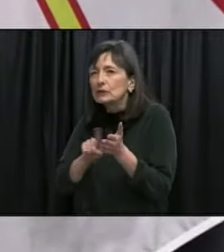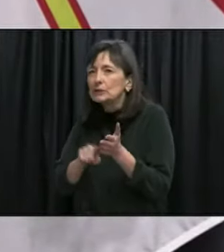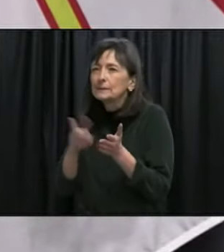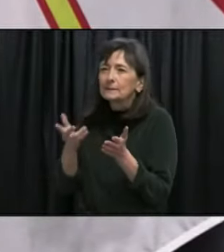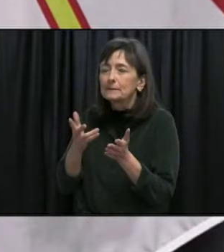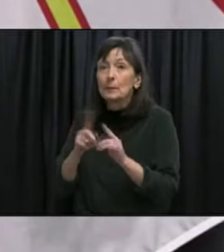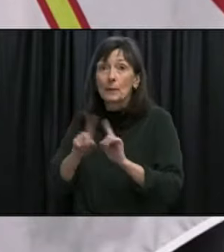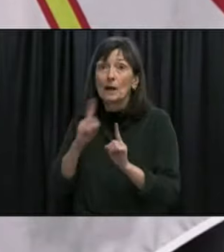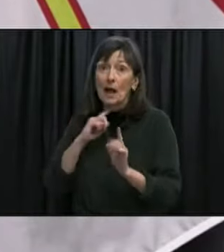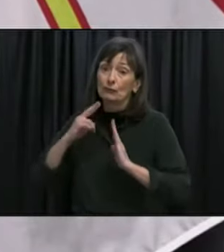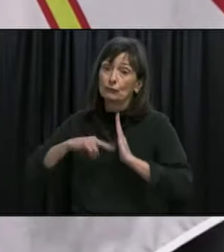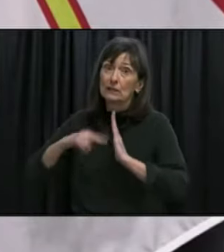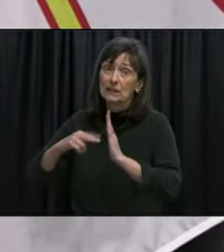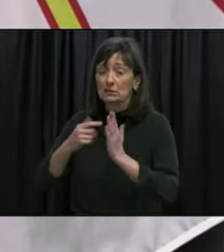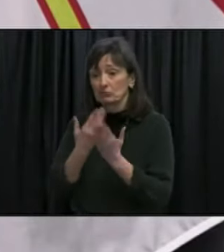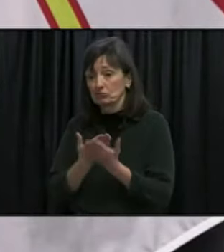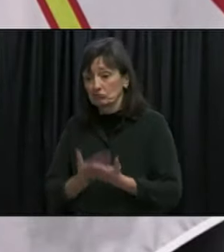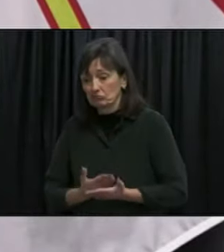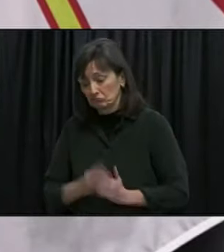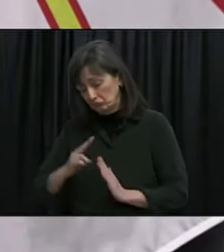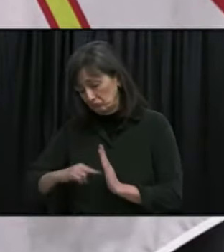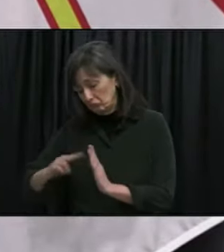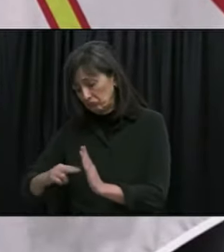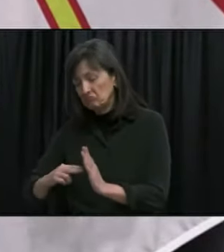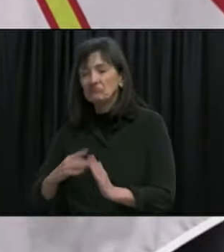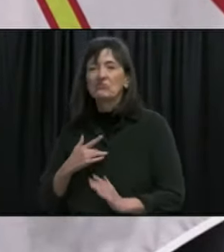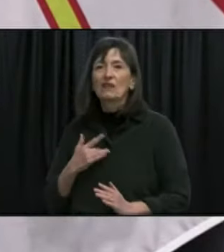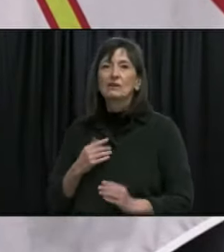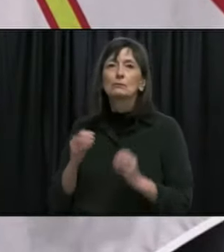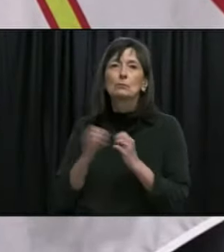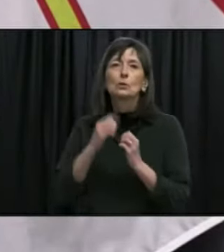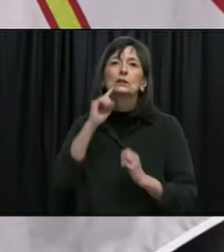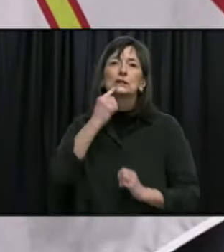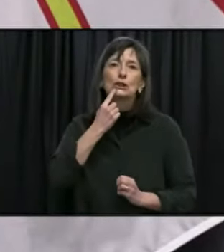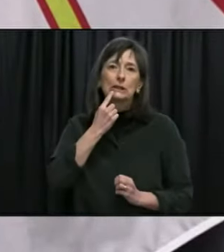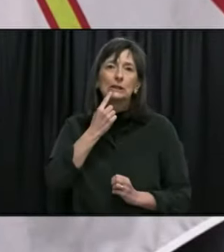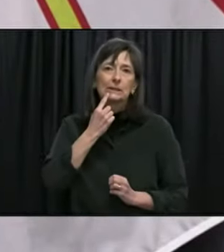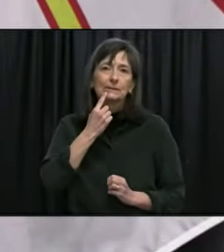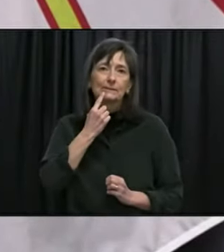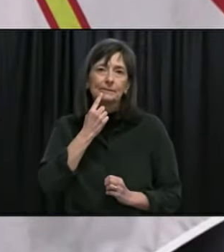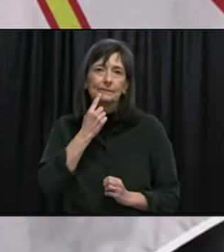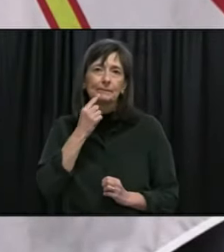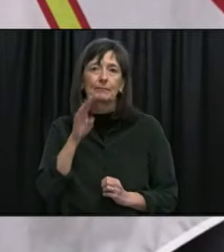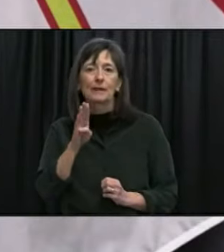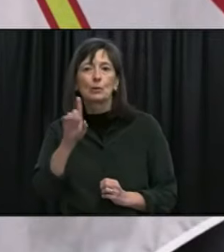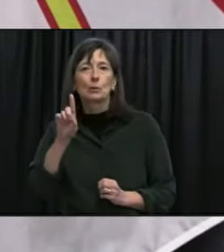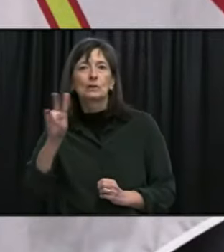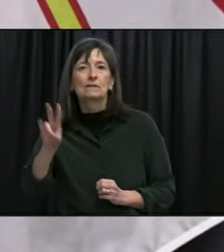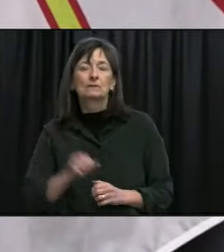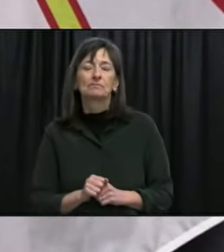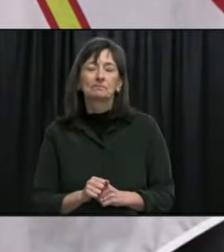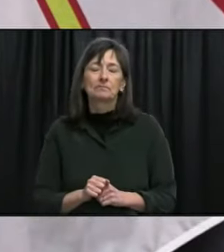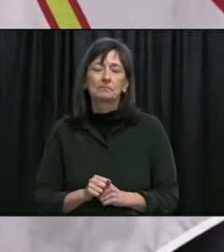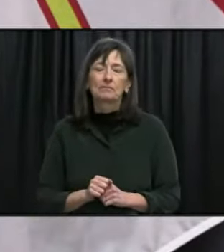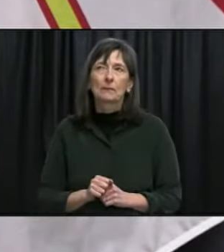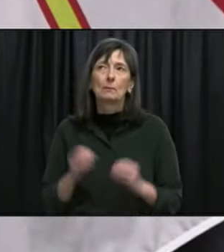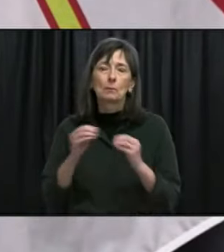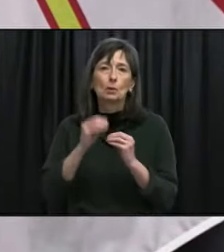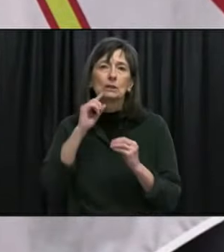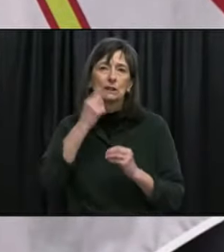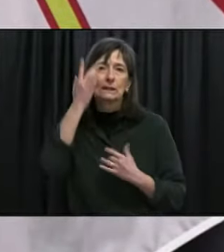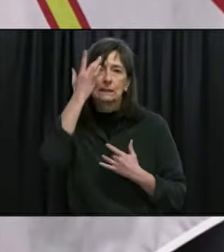literature I'm pretty convinced that it's actually a more severe variant as well in terms of complications so you're right